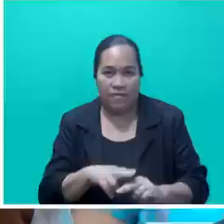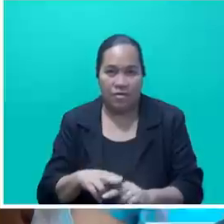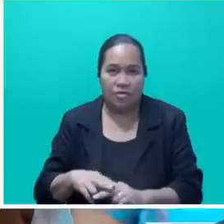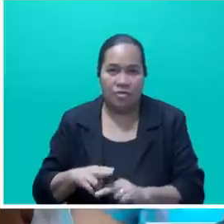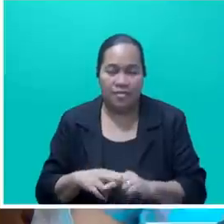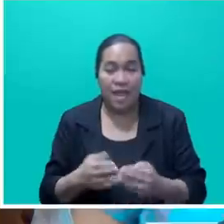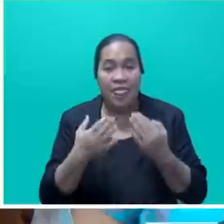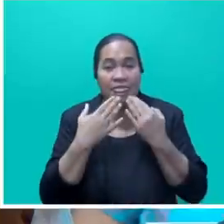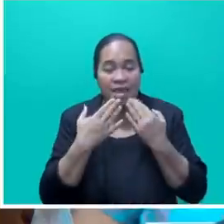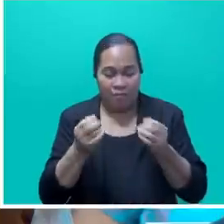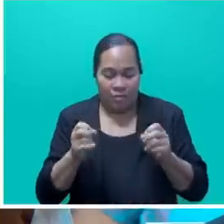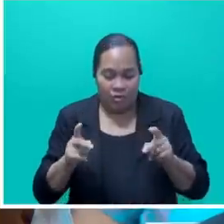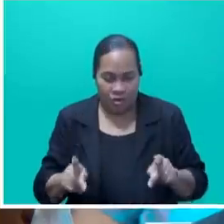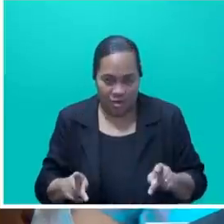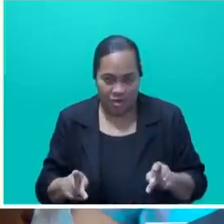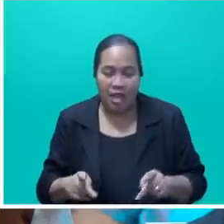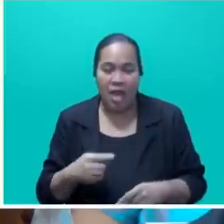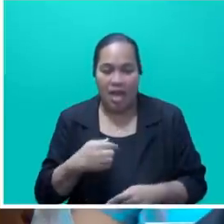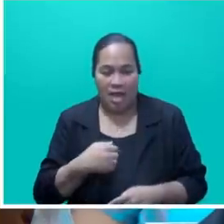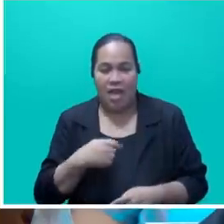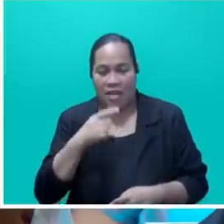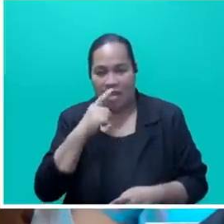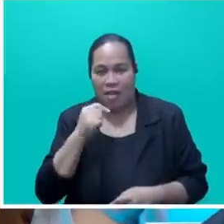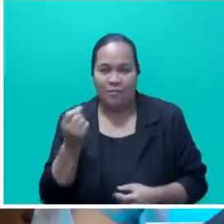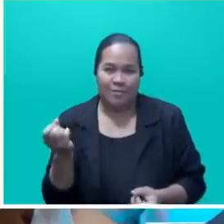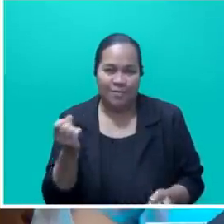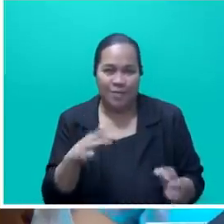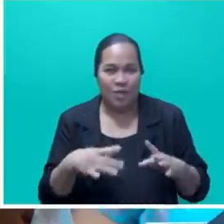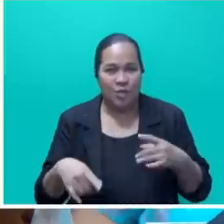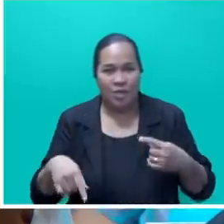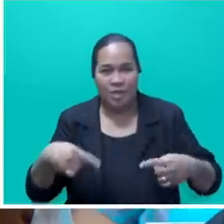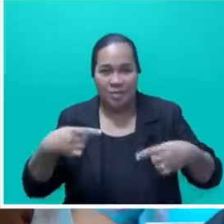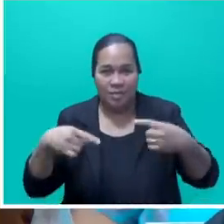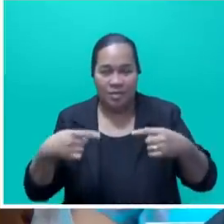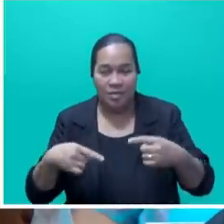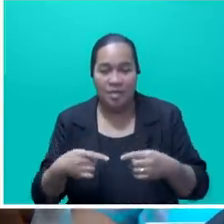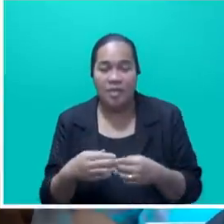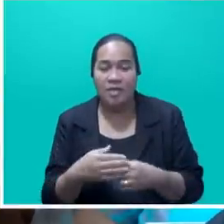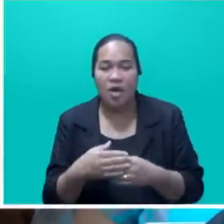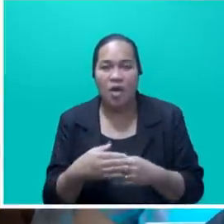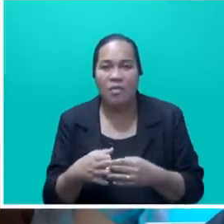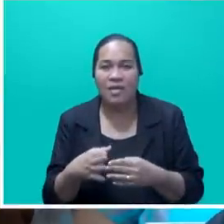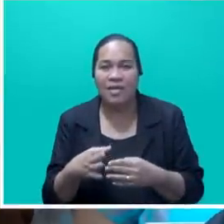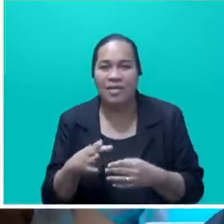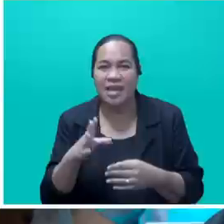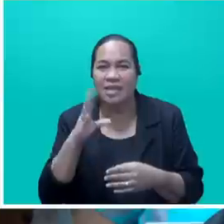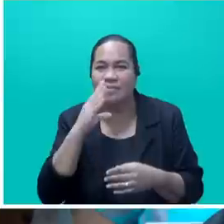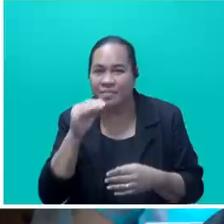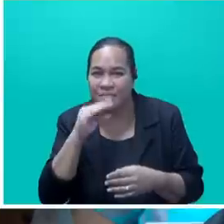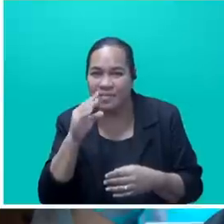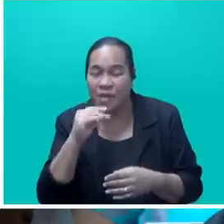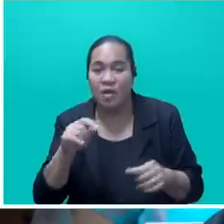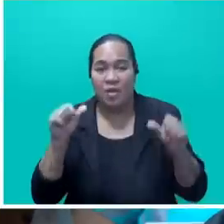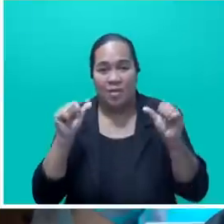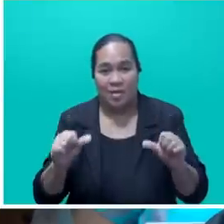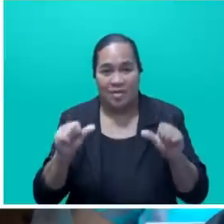Thank you for giving me this opportunity to contribute to the debate on the opening address of His Excellency, the President